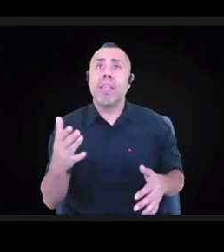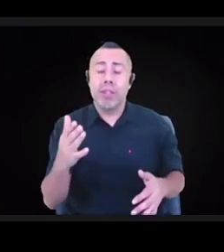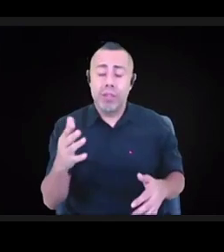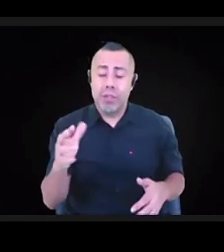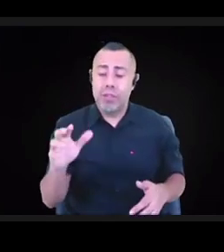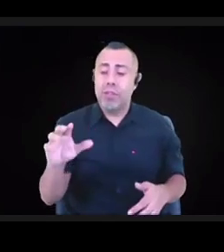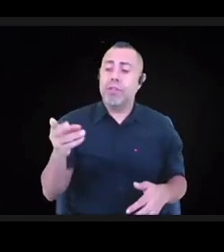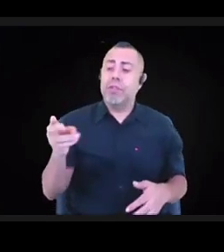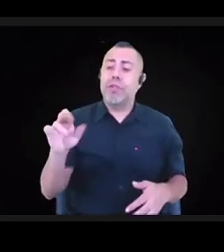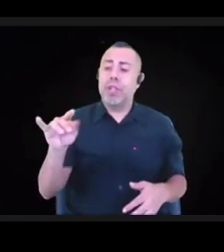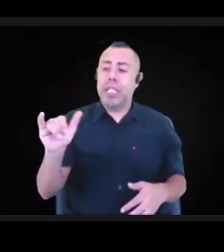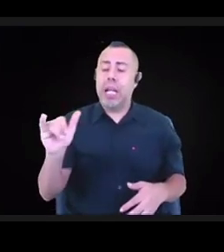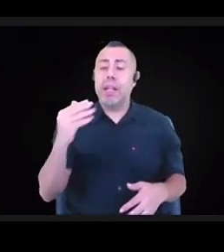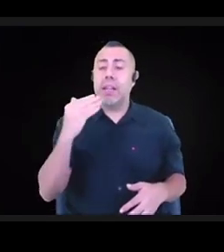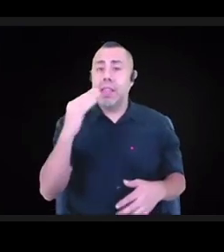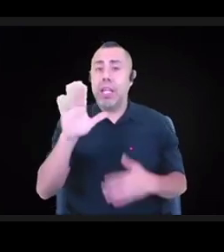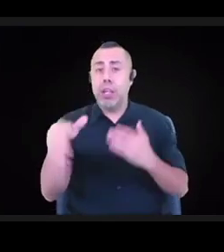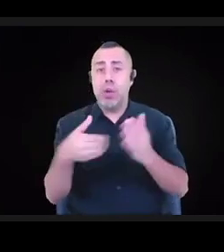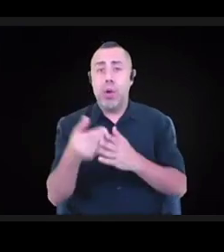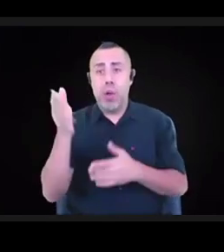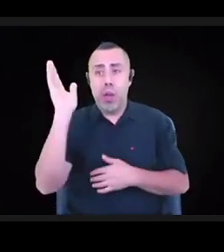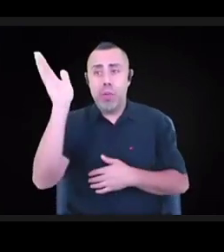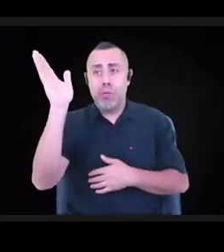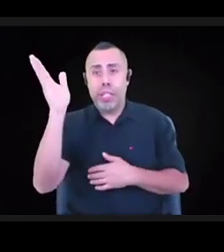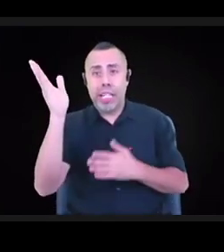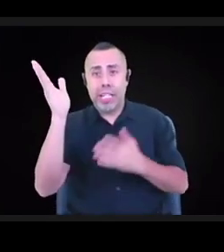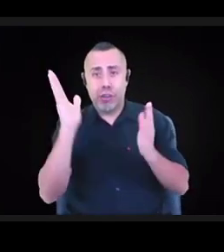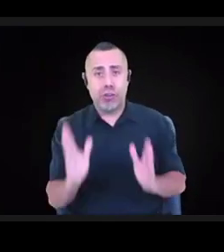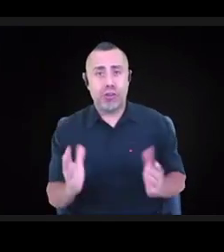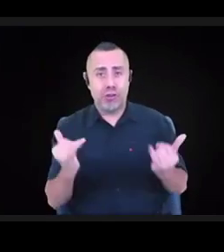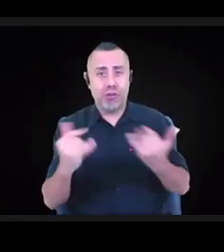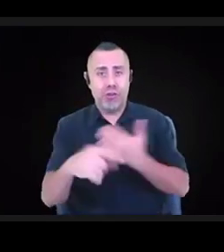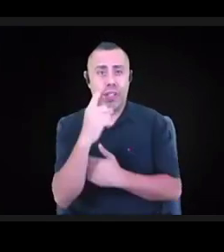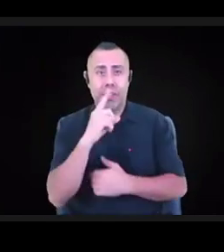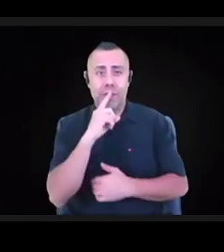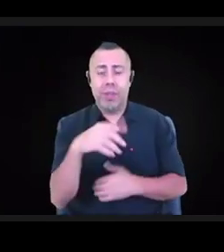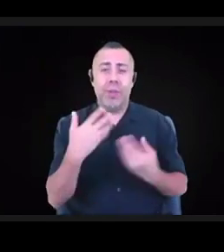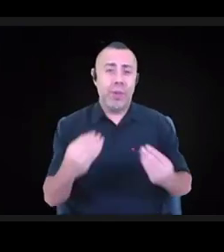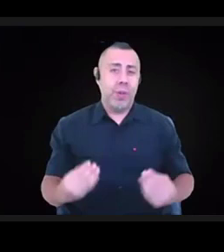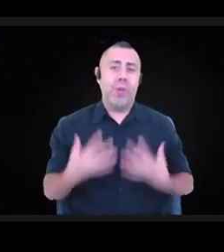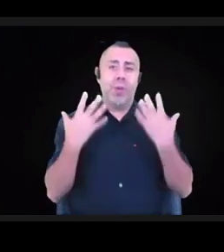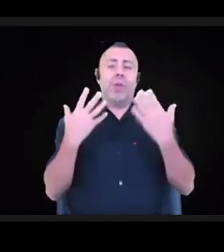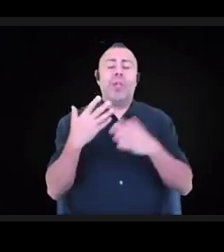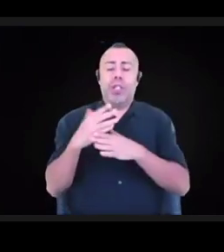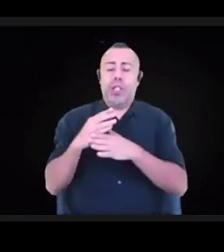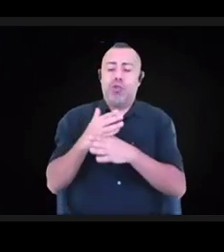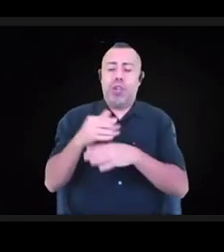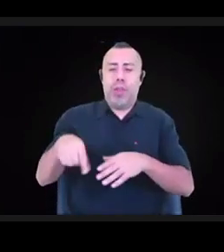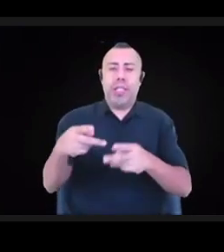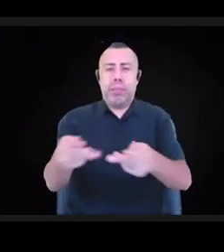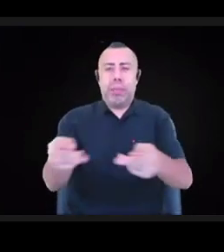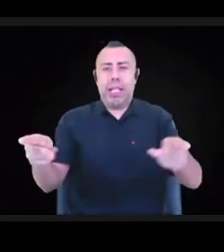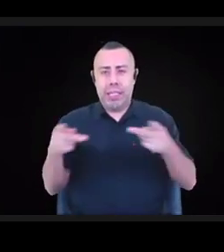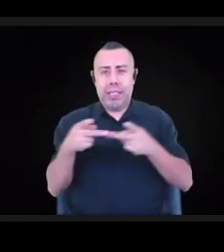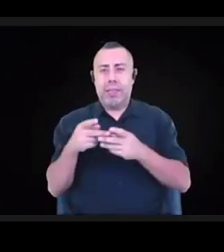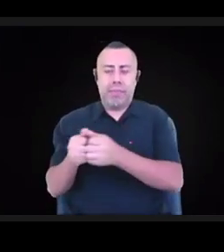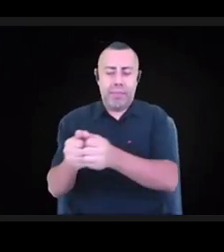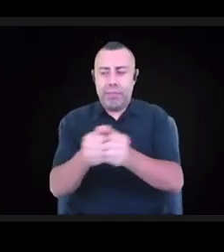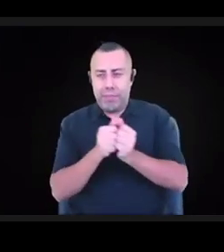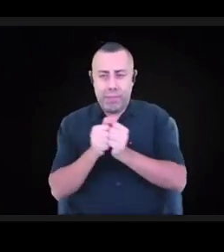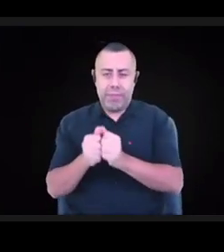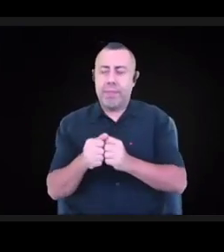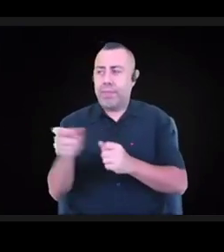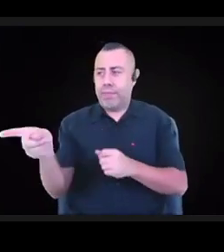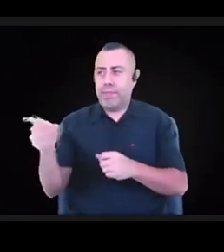space with all of them, really luminaries in our space. I also want to echo the